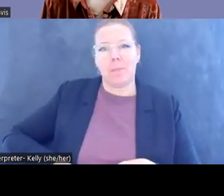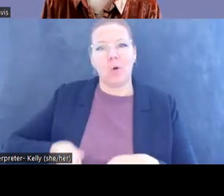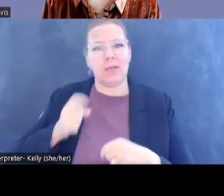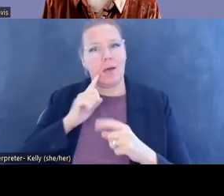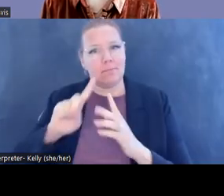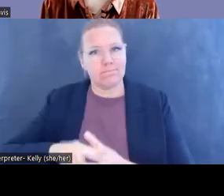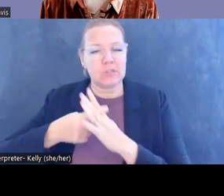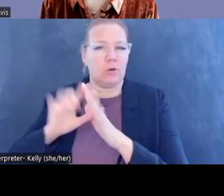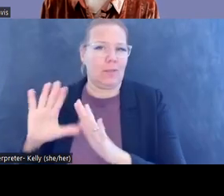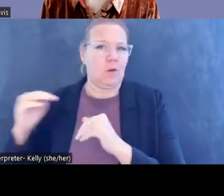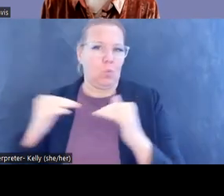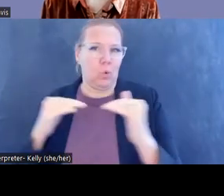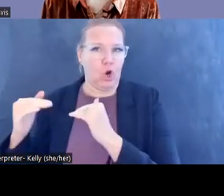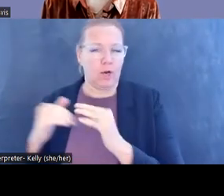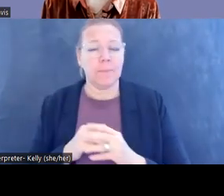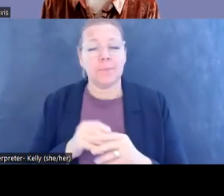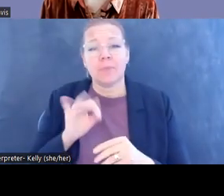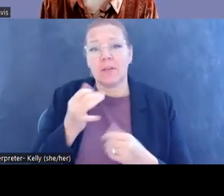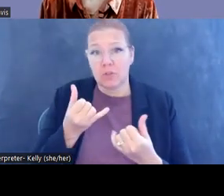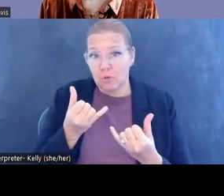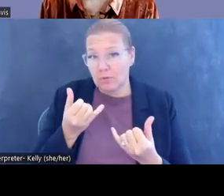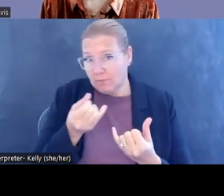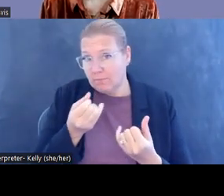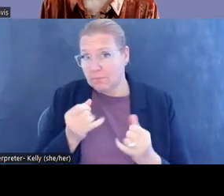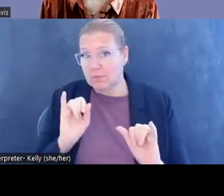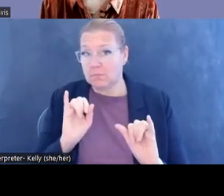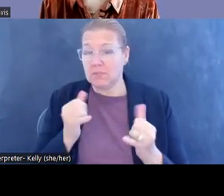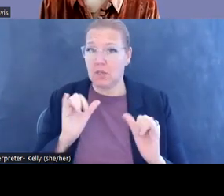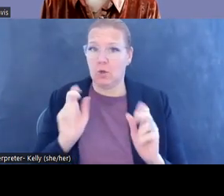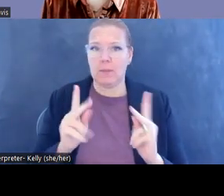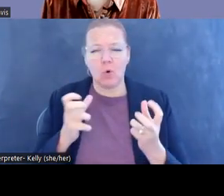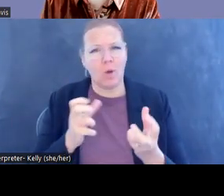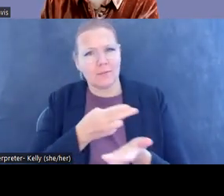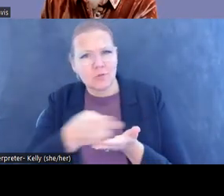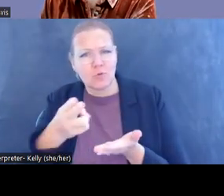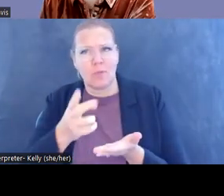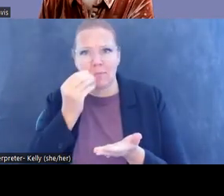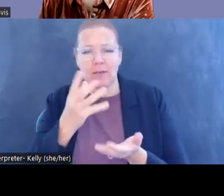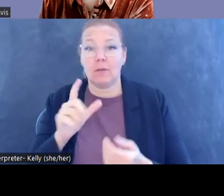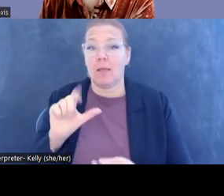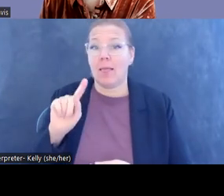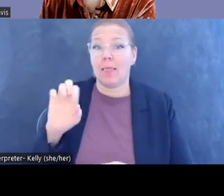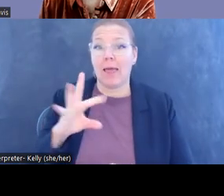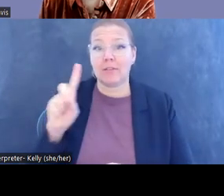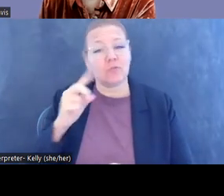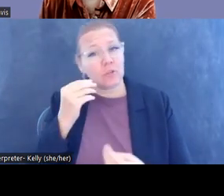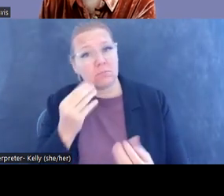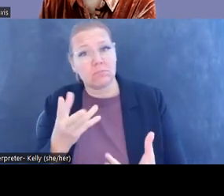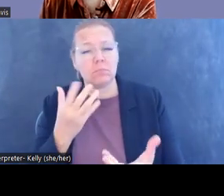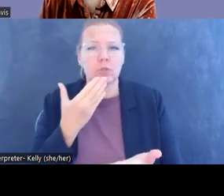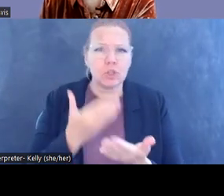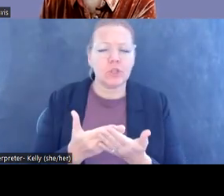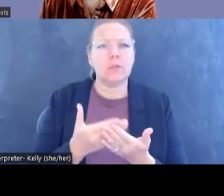war. Fewer still actually wanted truthful answers. Latchford provided his purchasers, good and faith,